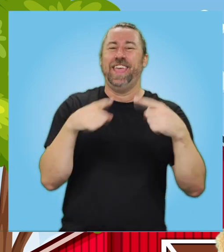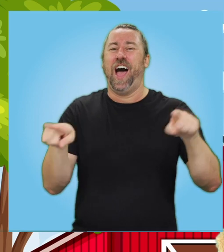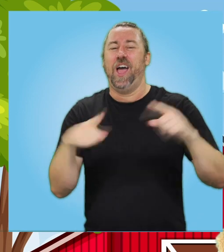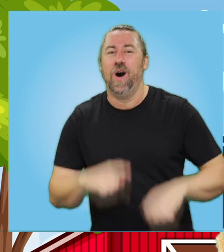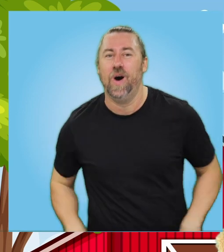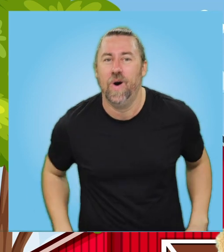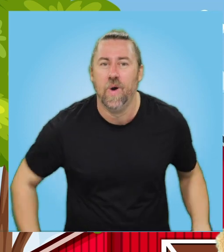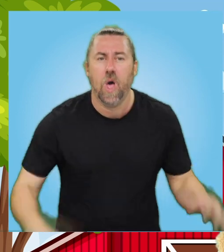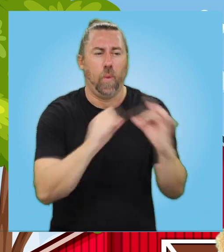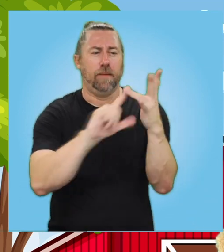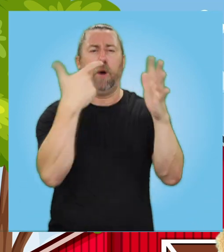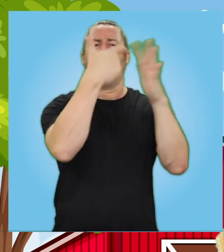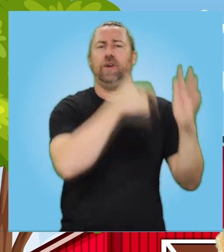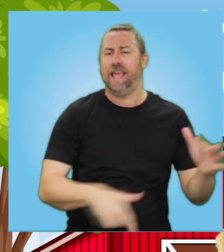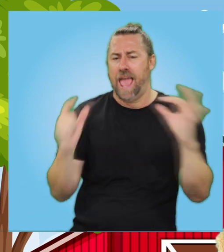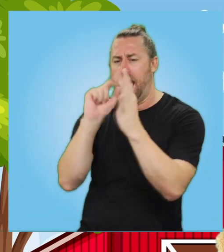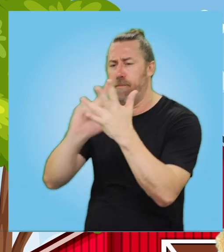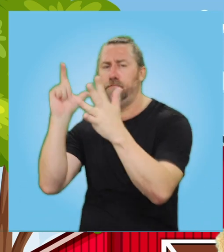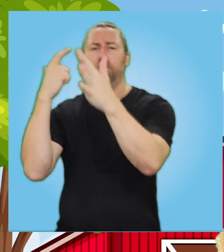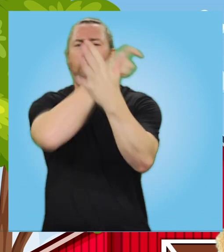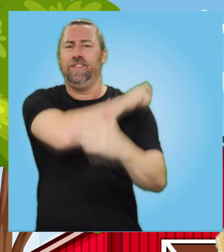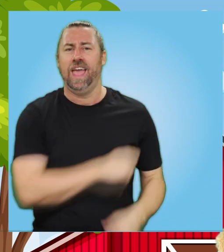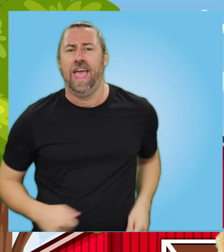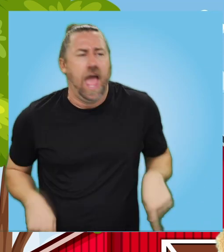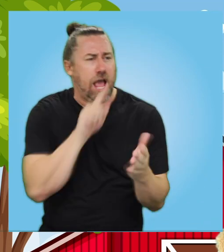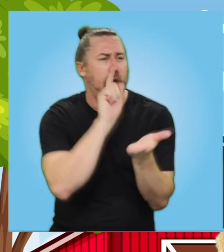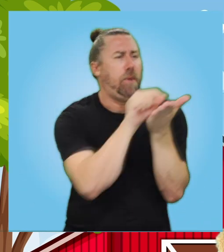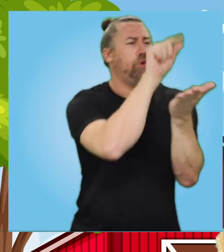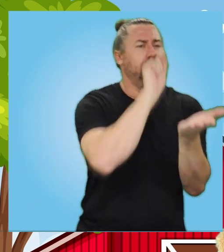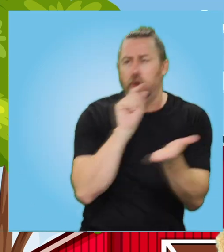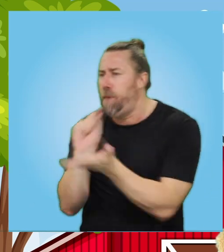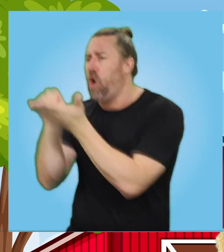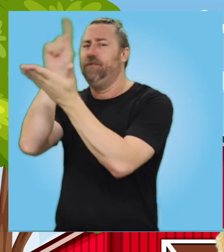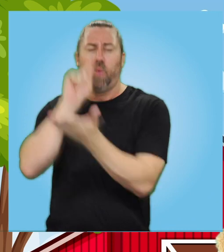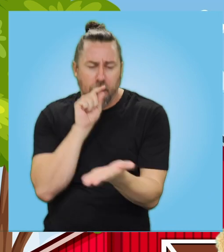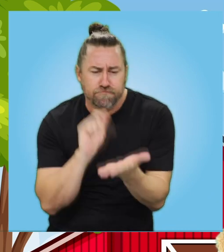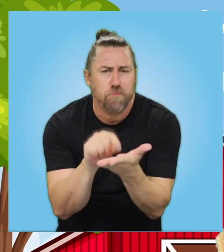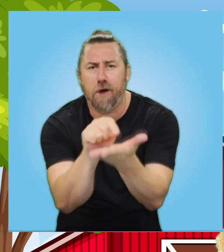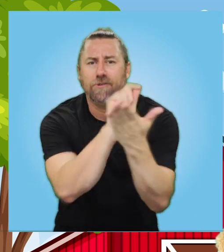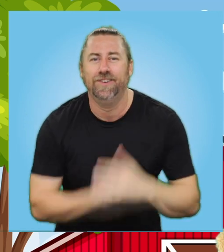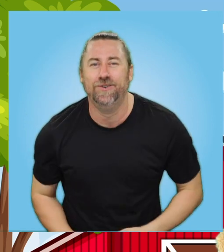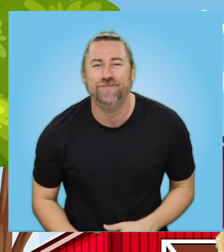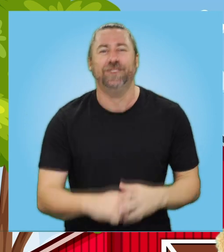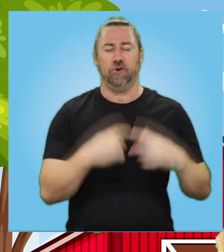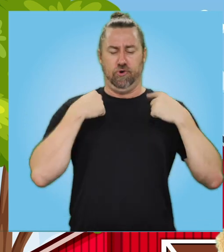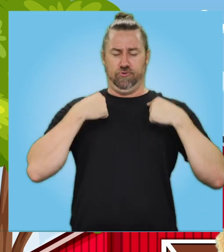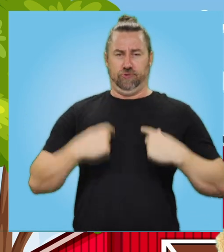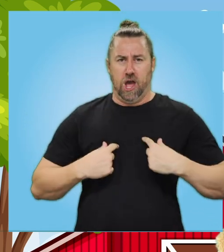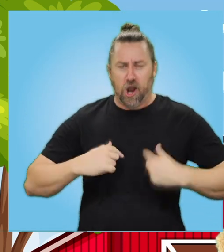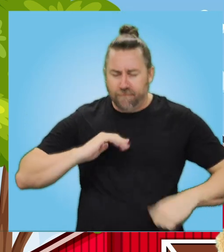-I-E-I-O. With a buck buck here and a buck buck there. Here a buck, there a buck. Everywhere a buck buck. Old